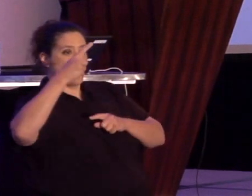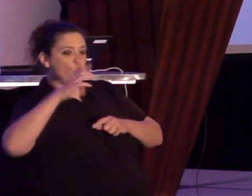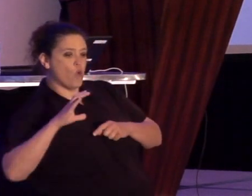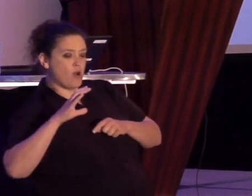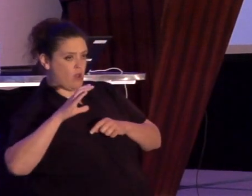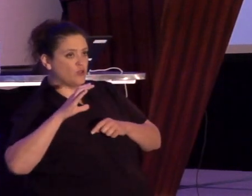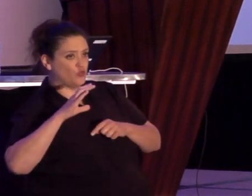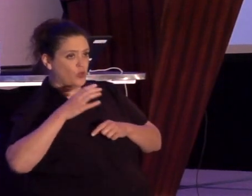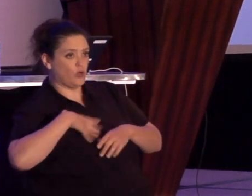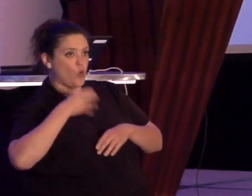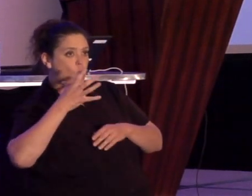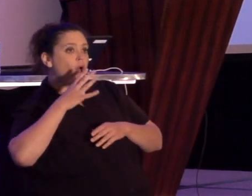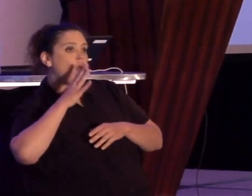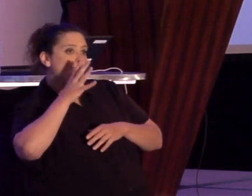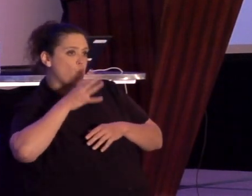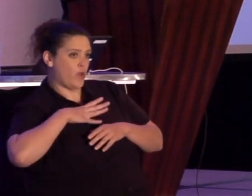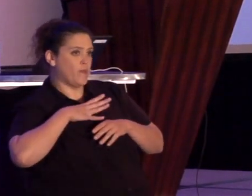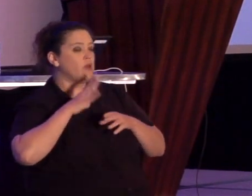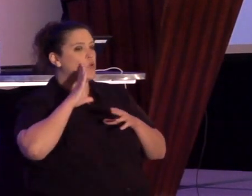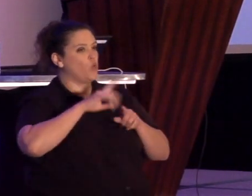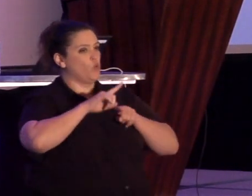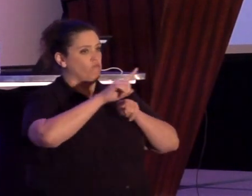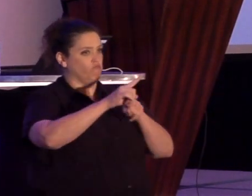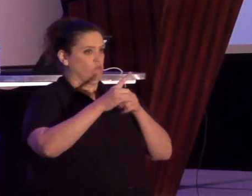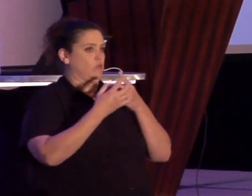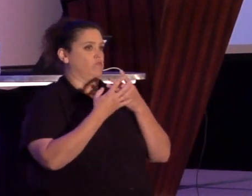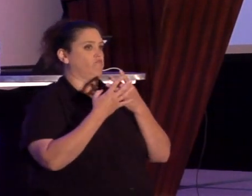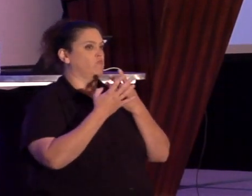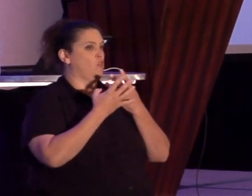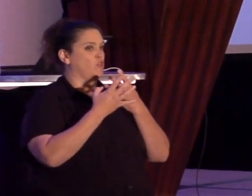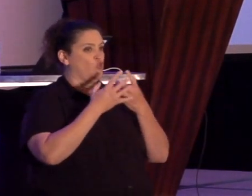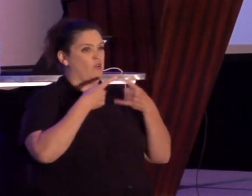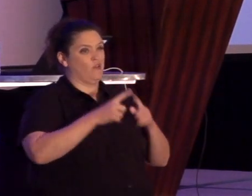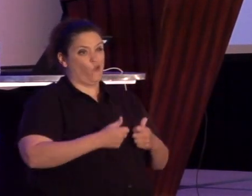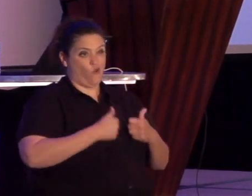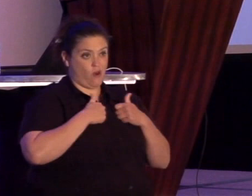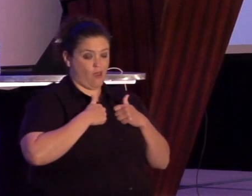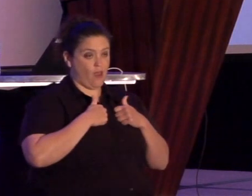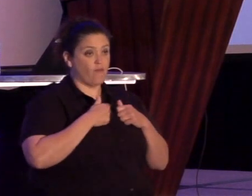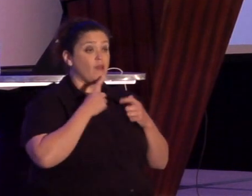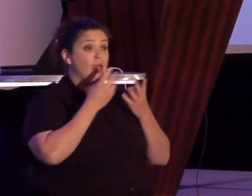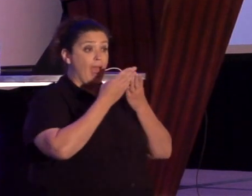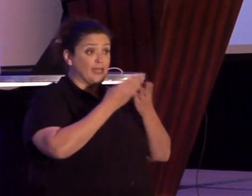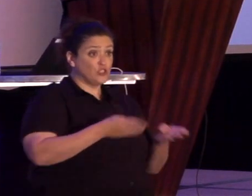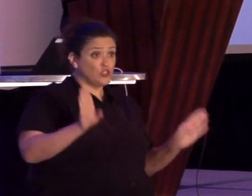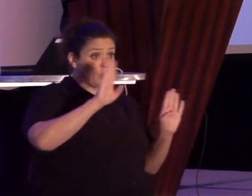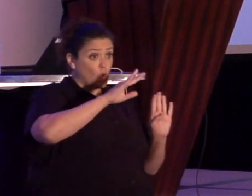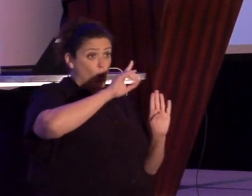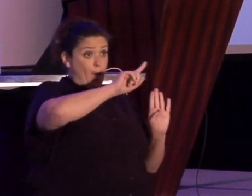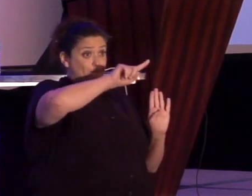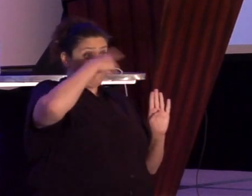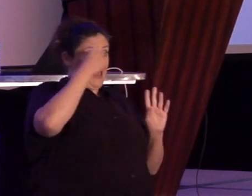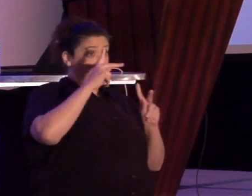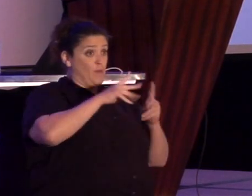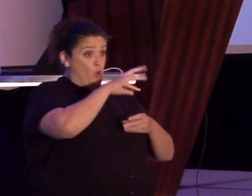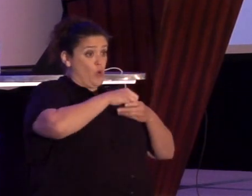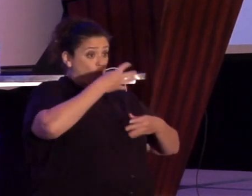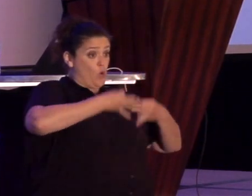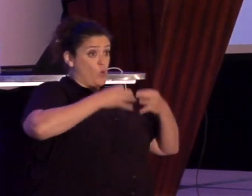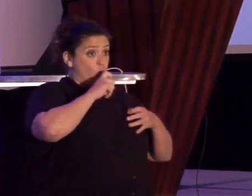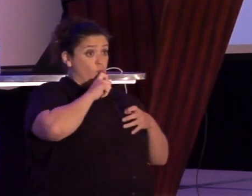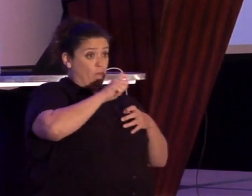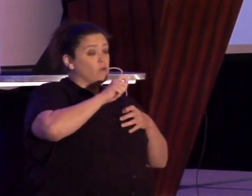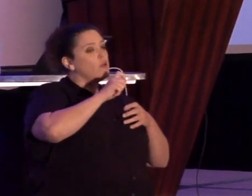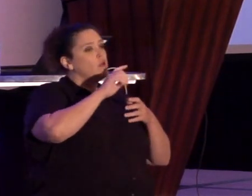will be incarcerated in their lifetimes. And overall, black criminal defendants receive